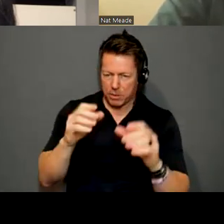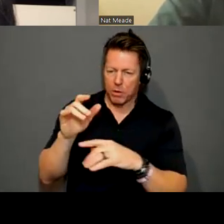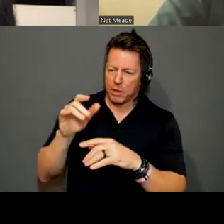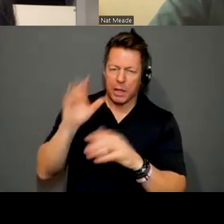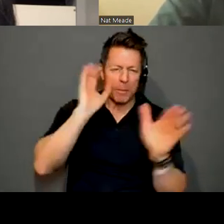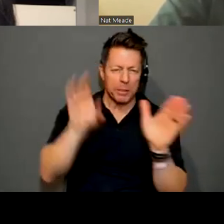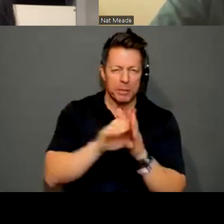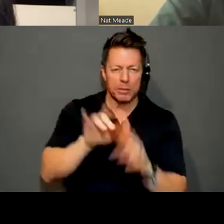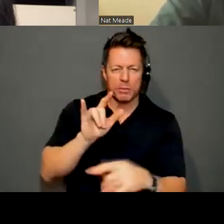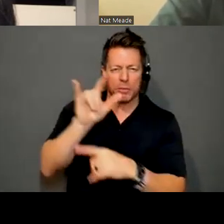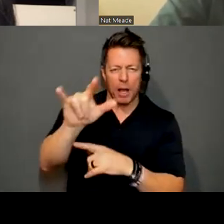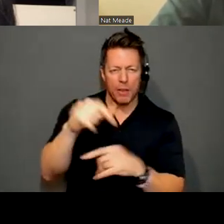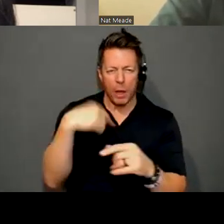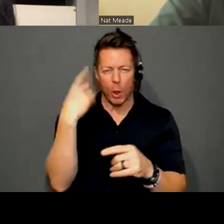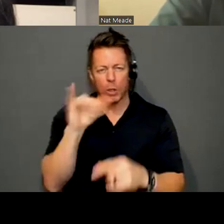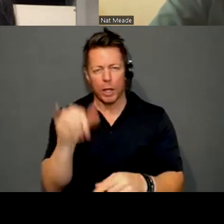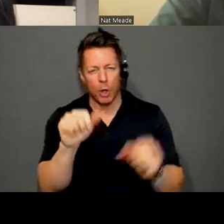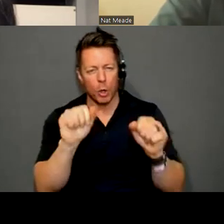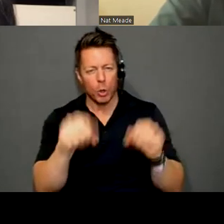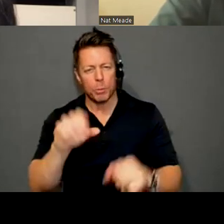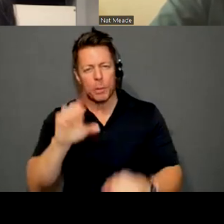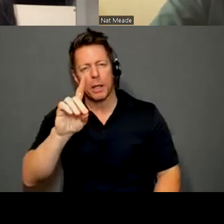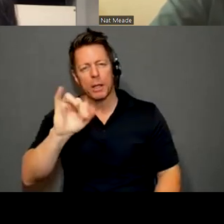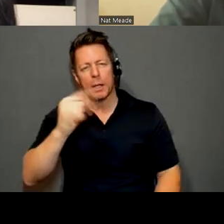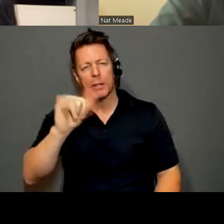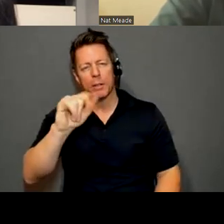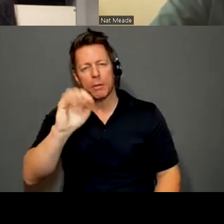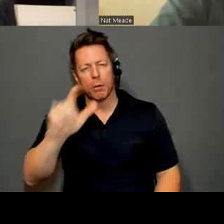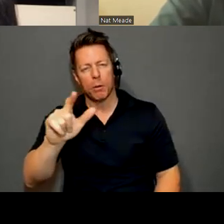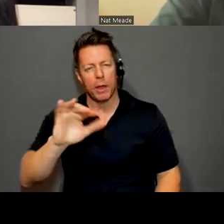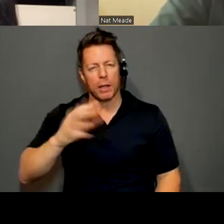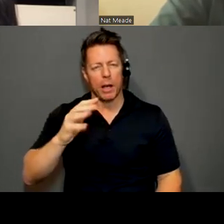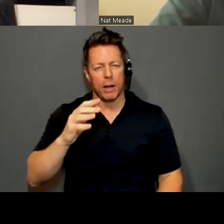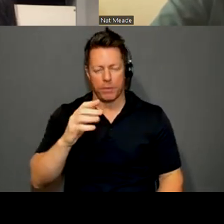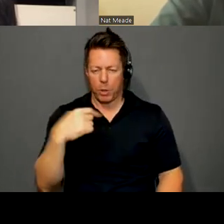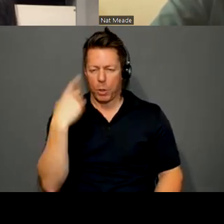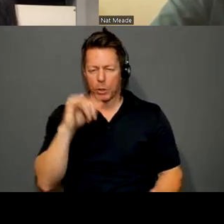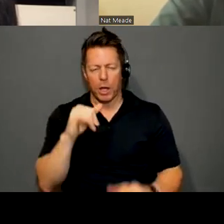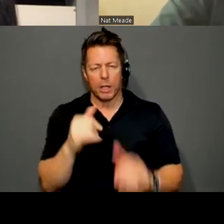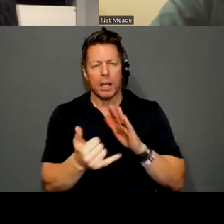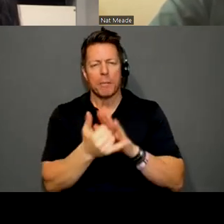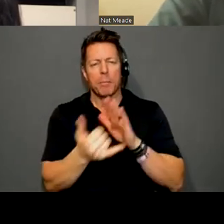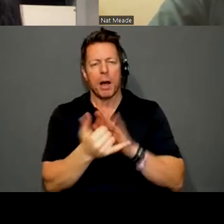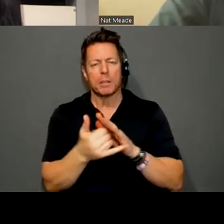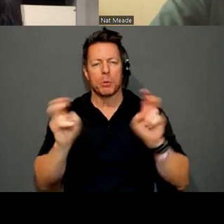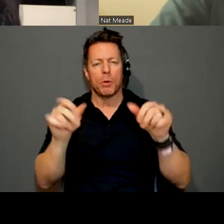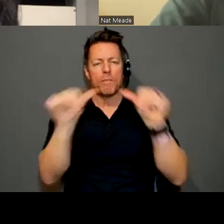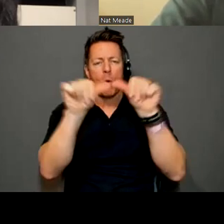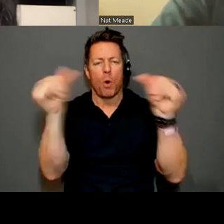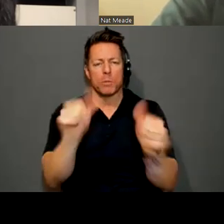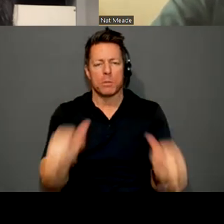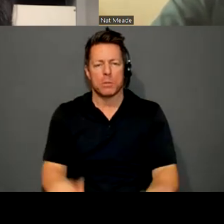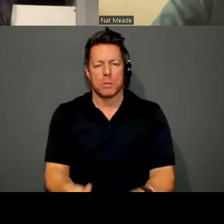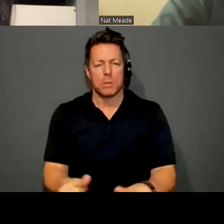they do look like they could be digital images because they kind of look like impossible forms. Right. And I've, so I've,